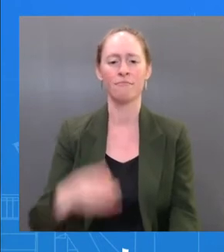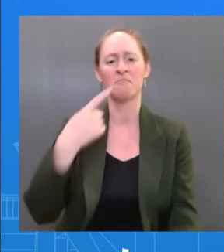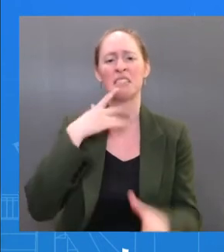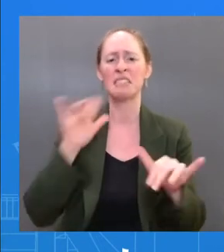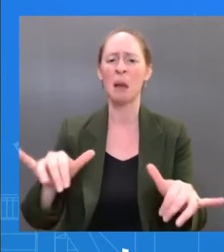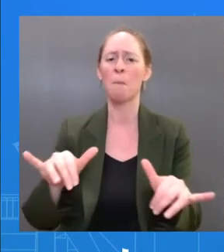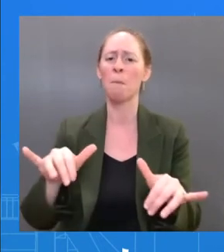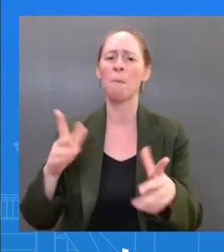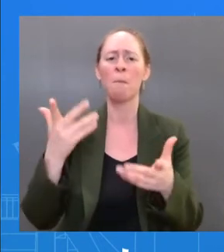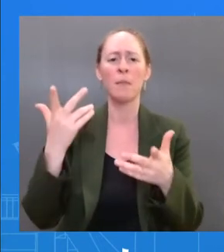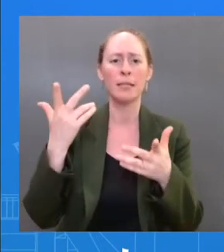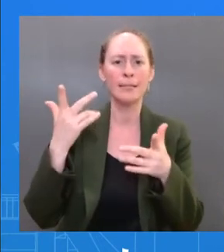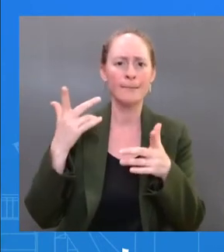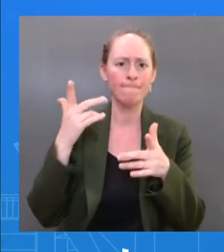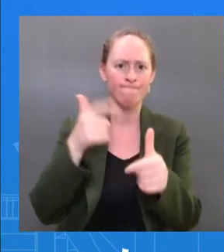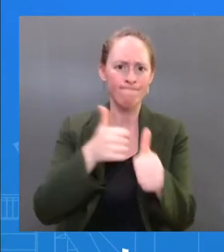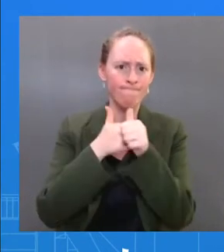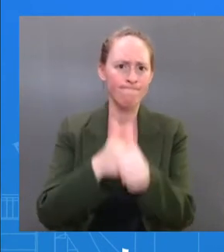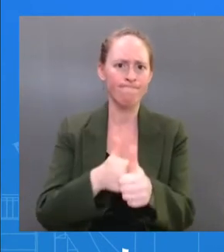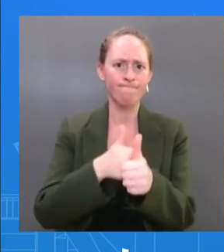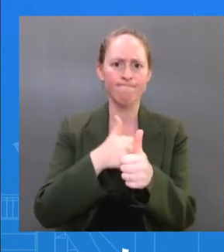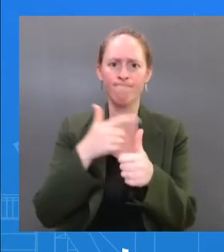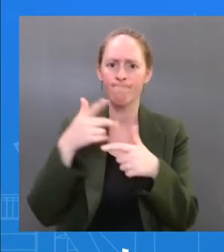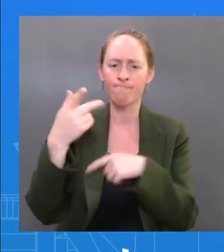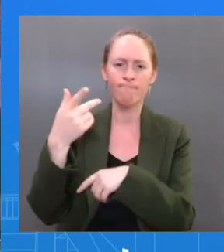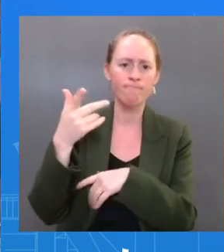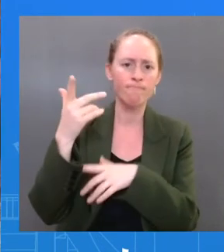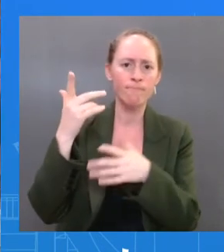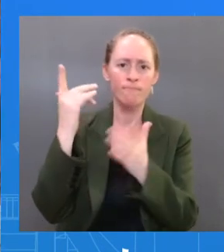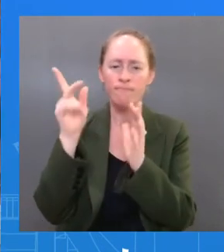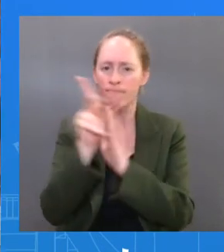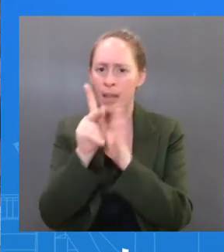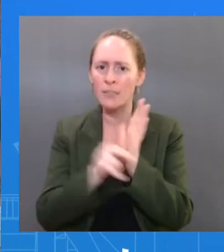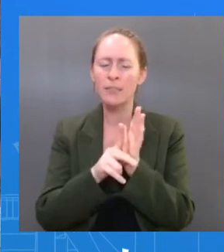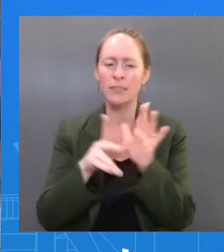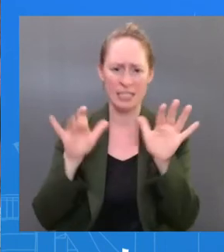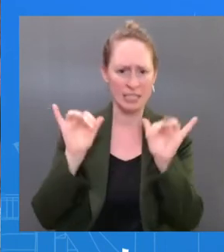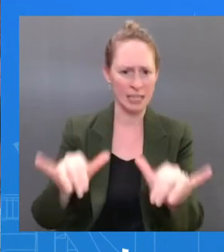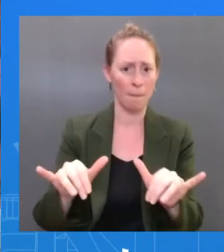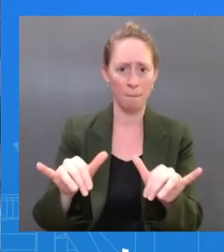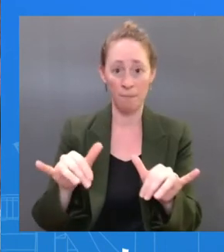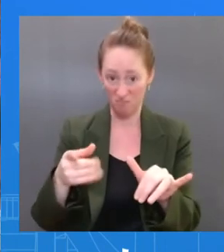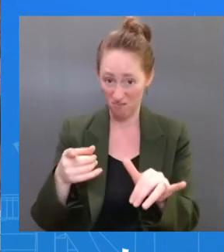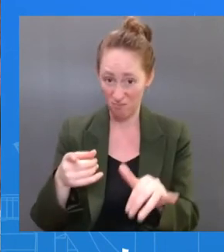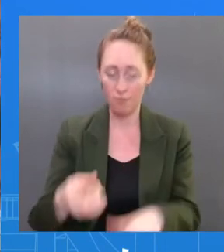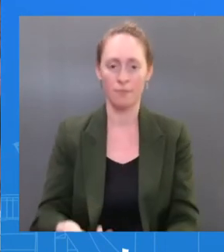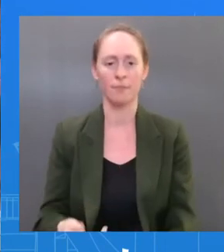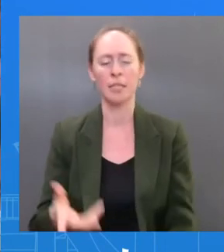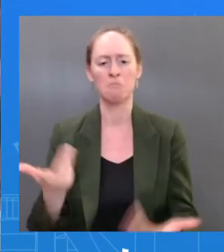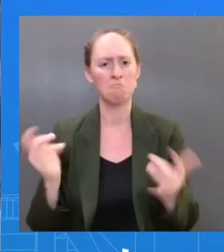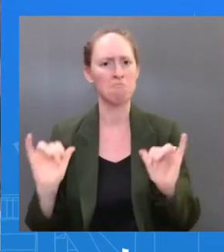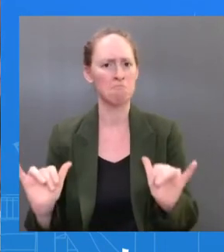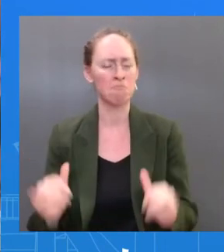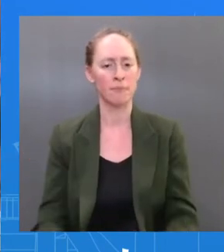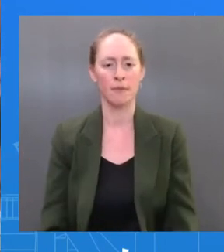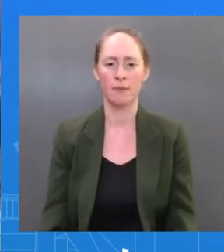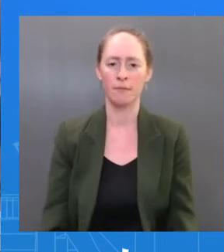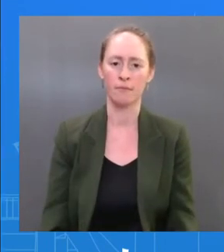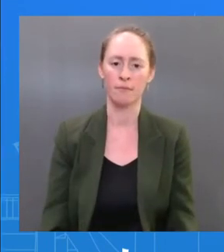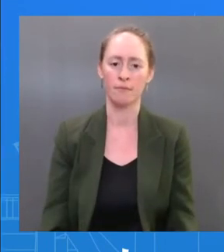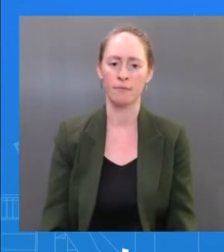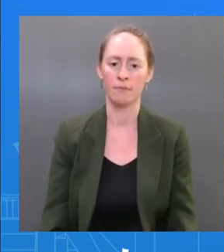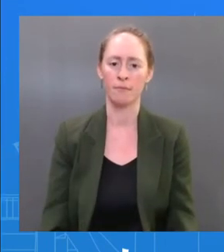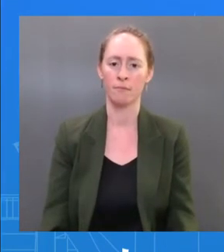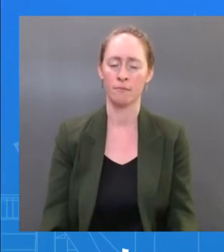just don't have an update on that. The How about the residents, though? Is there a reduction in staff while the President's in isolation? Ms. we're going to